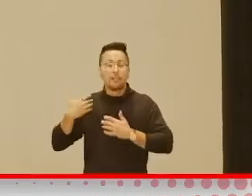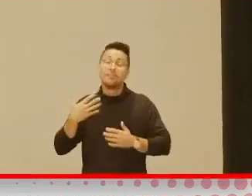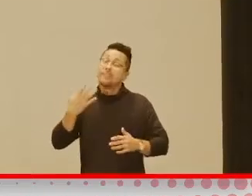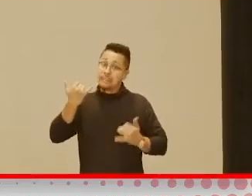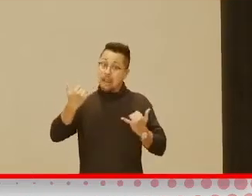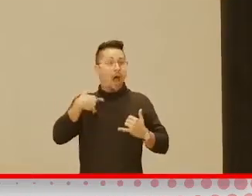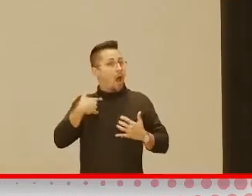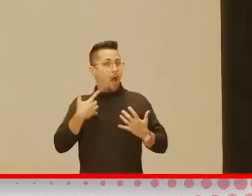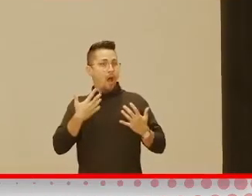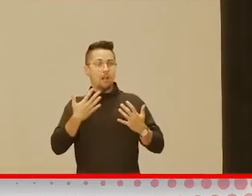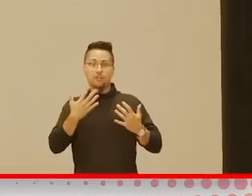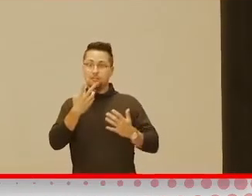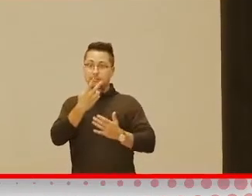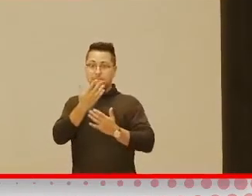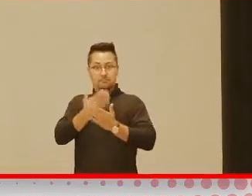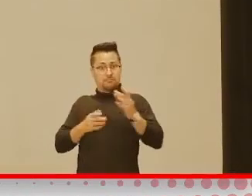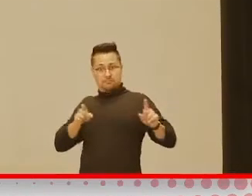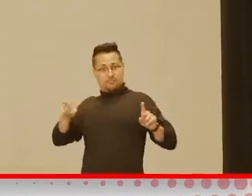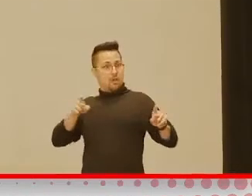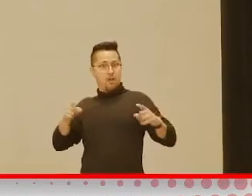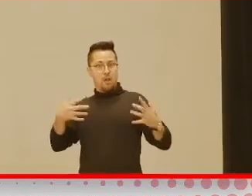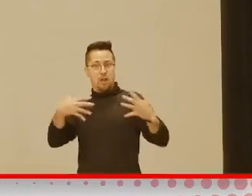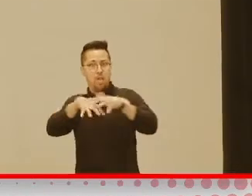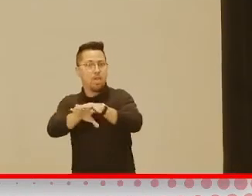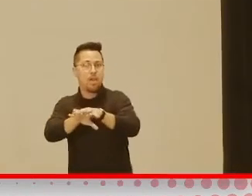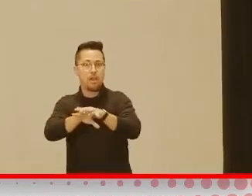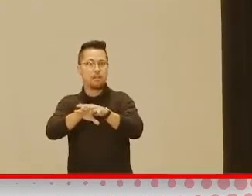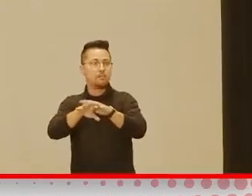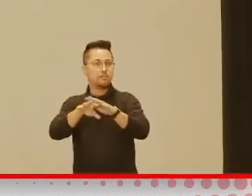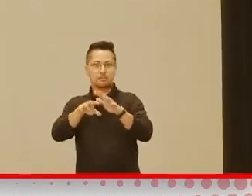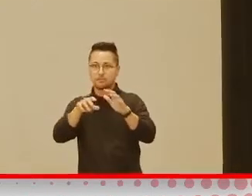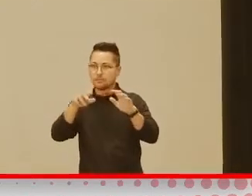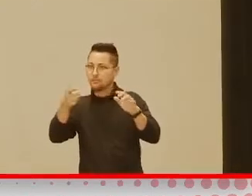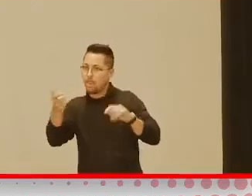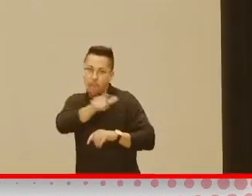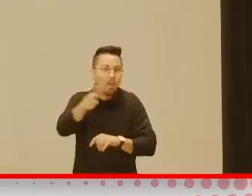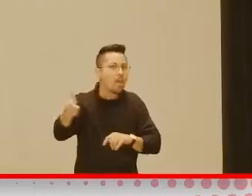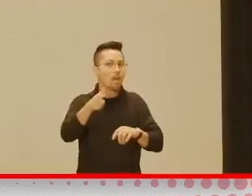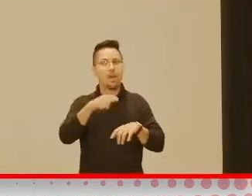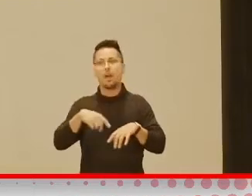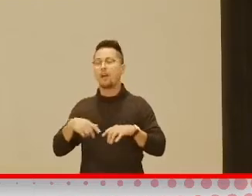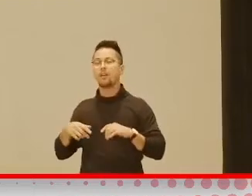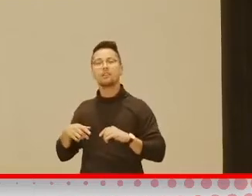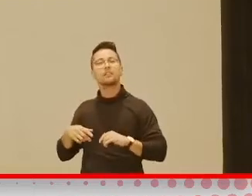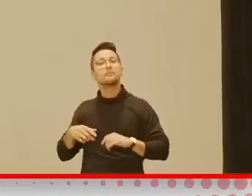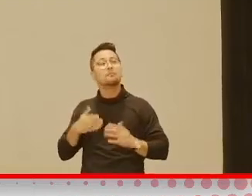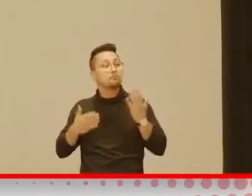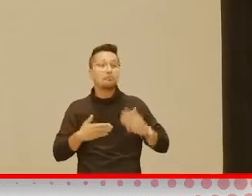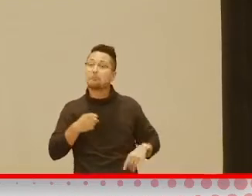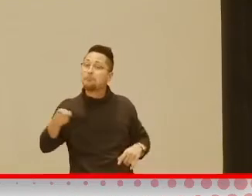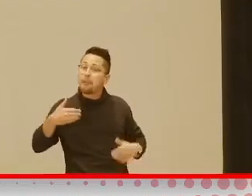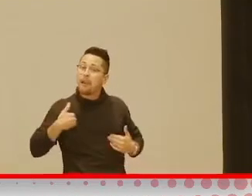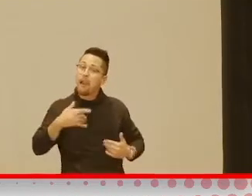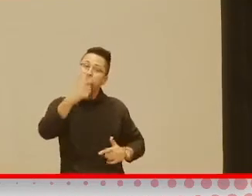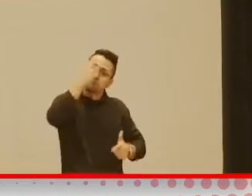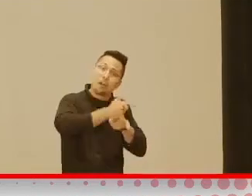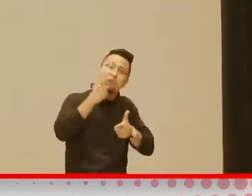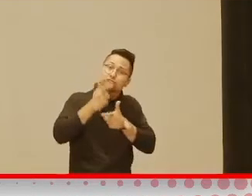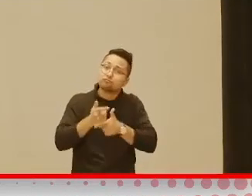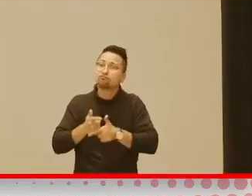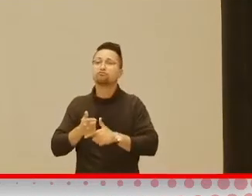beautiful thing. Working with others, you know, learning how to take turns. Perhaps there's a sibling and, you know,